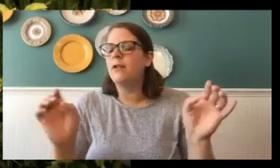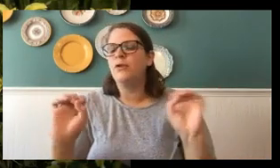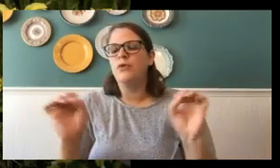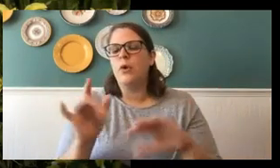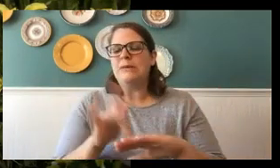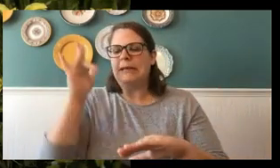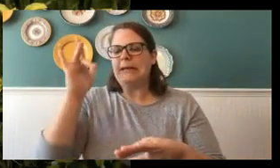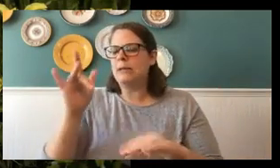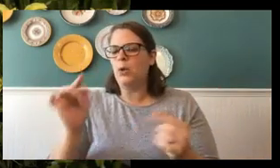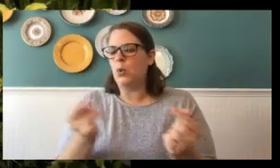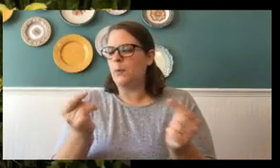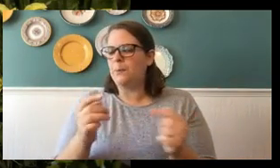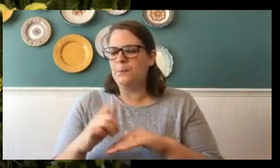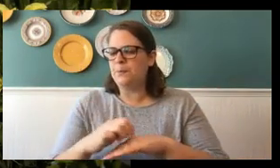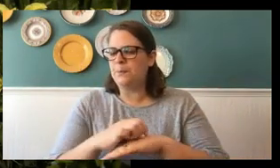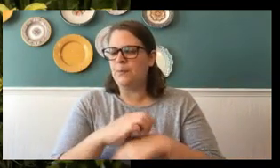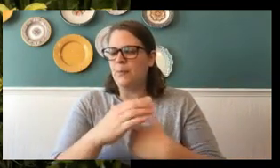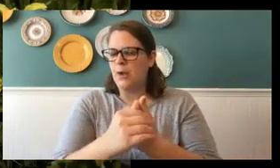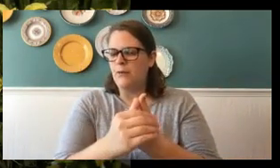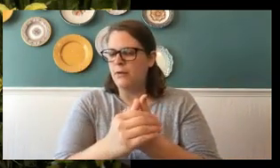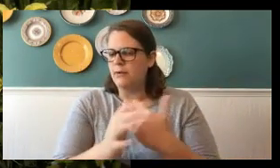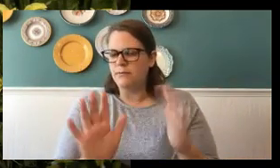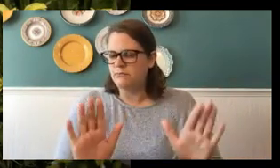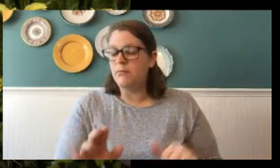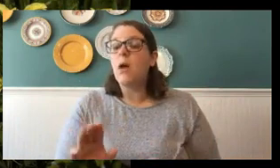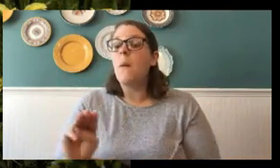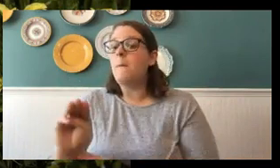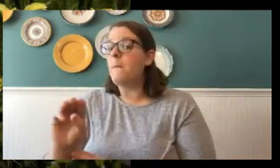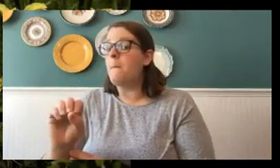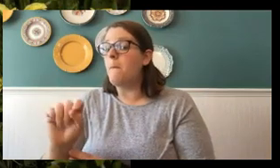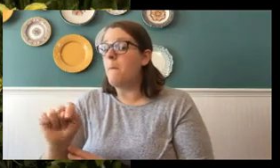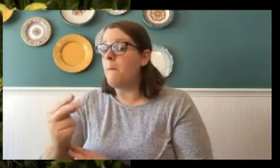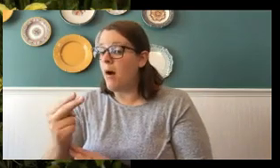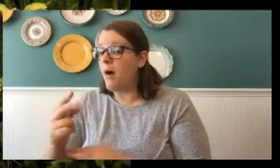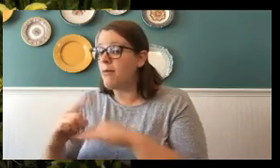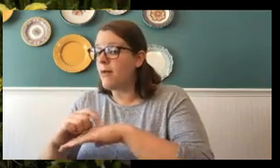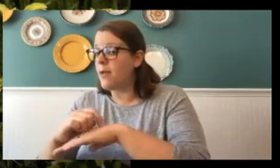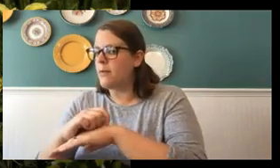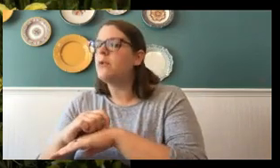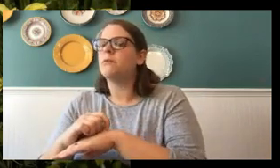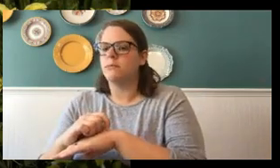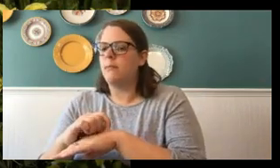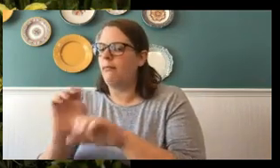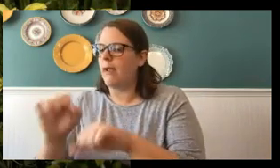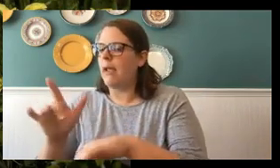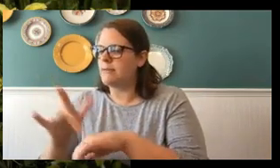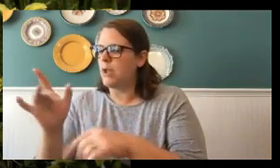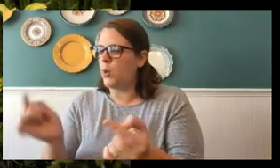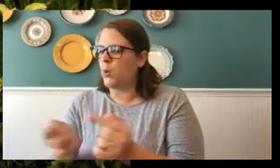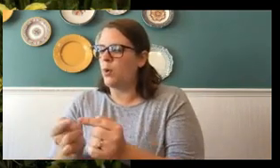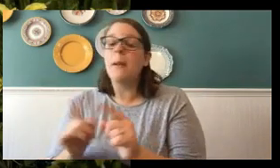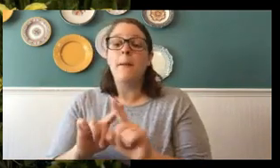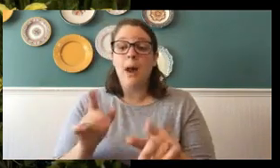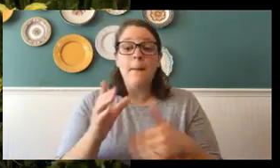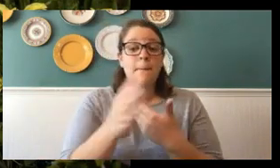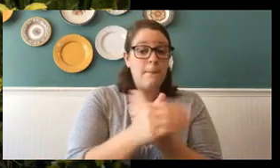butterfly caterpillars. Now, there are stinging moth caterpillars. But there are no stinging butterfly caterpillars. Now, you ask